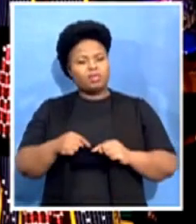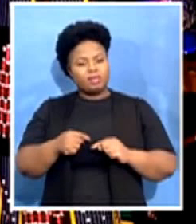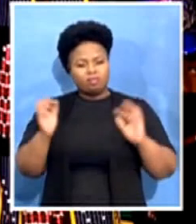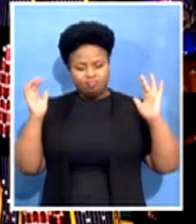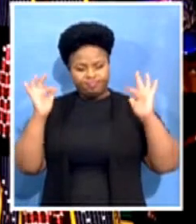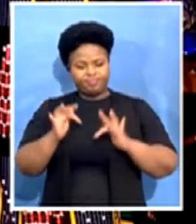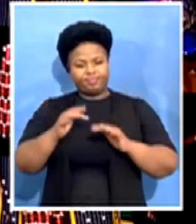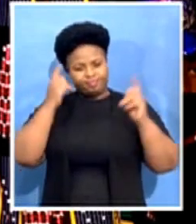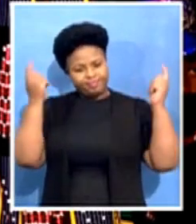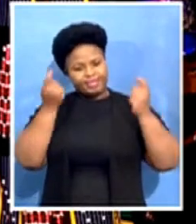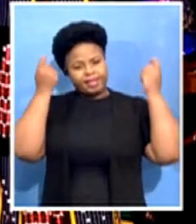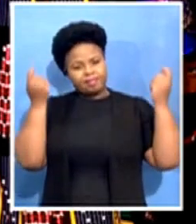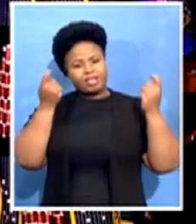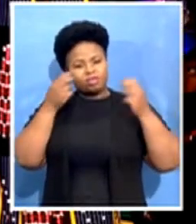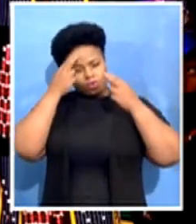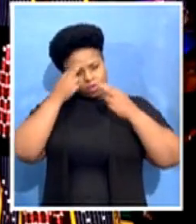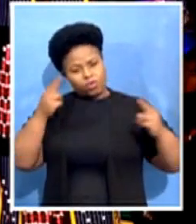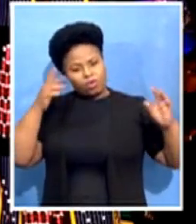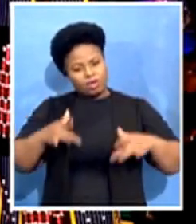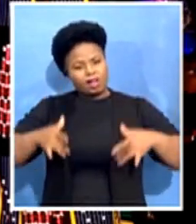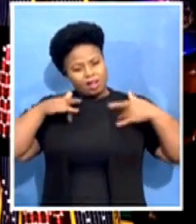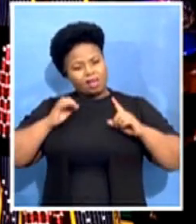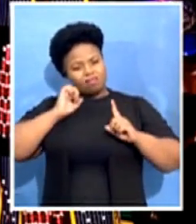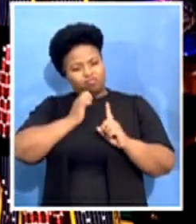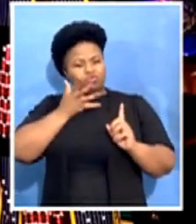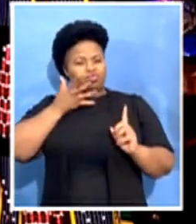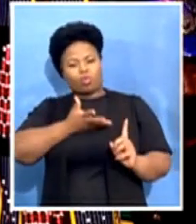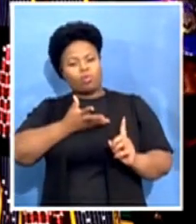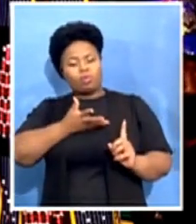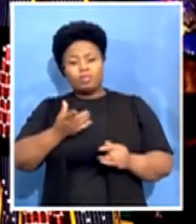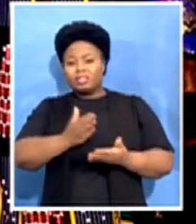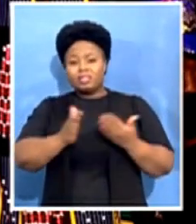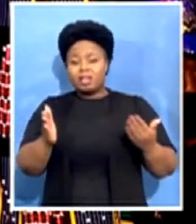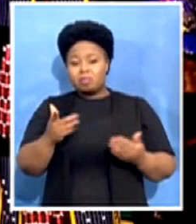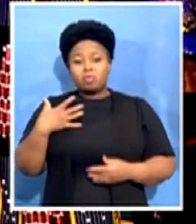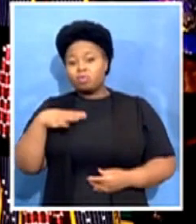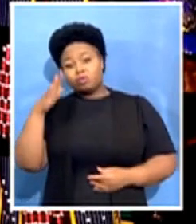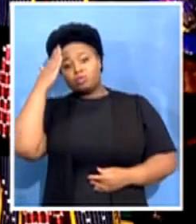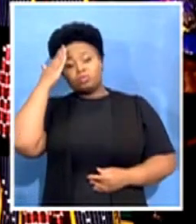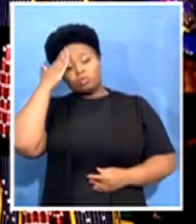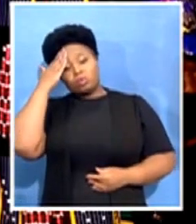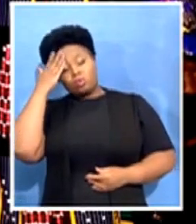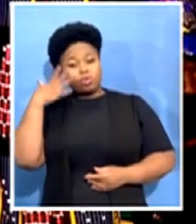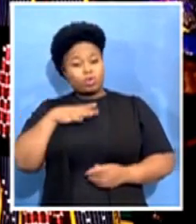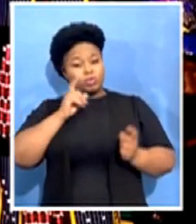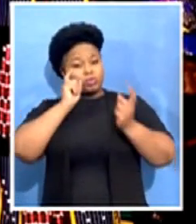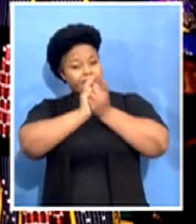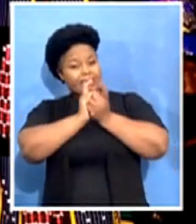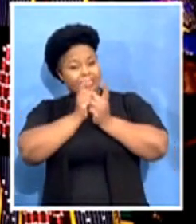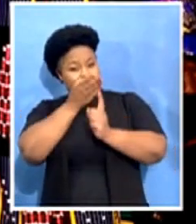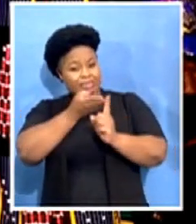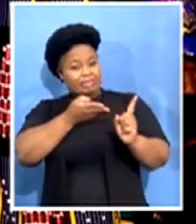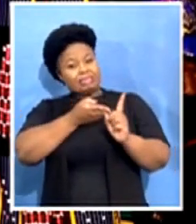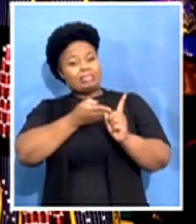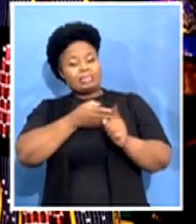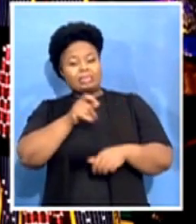Those who would have wanted to know and to meet the legendary figures of our history, the